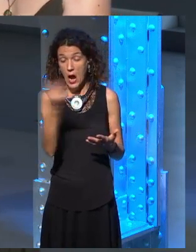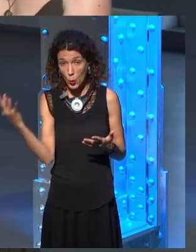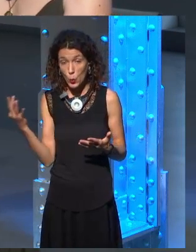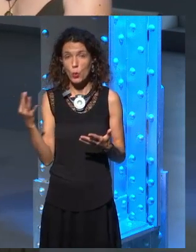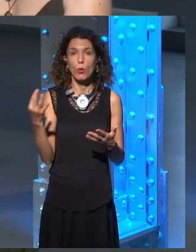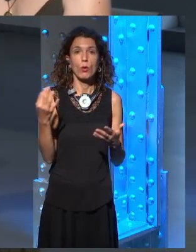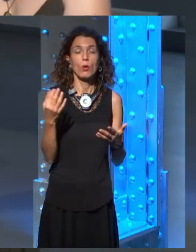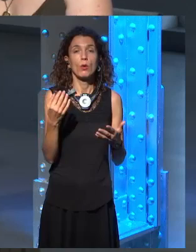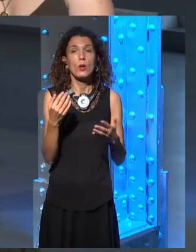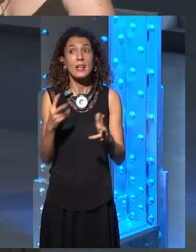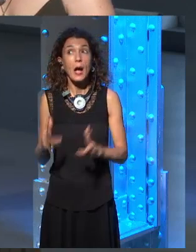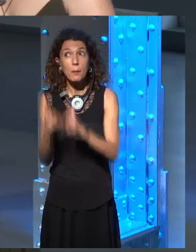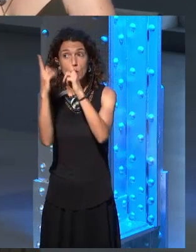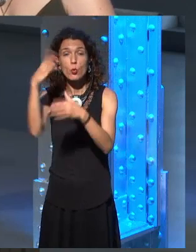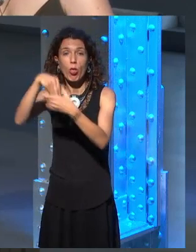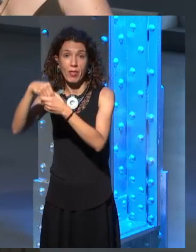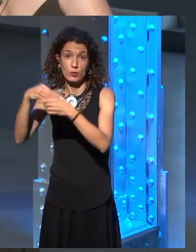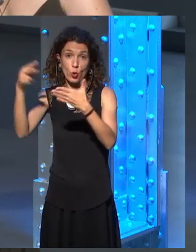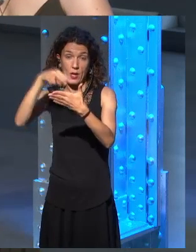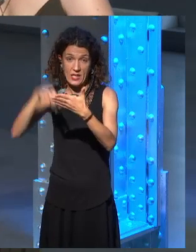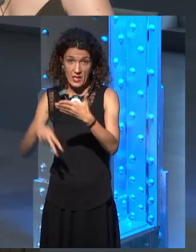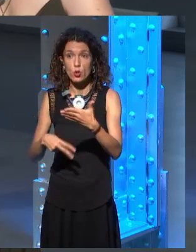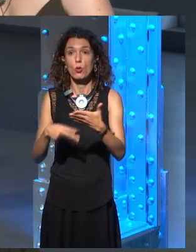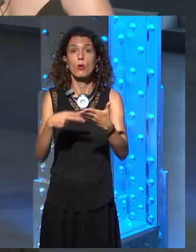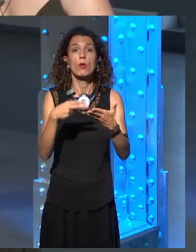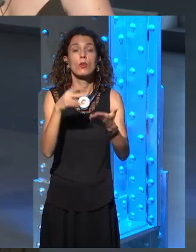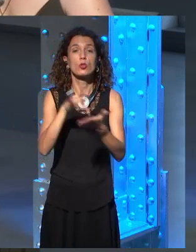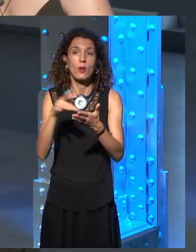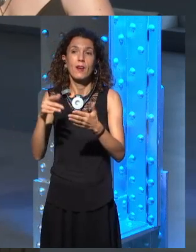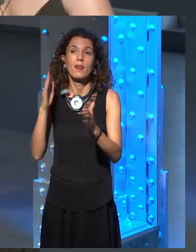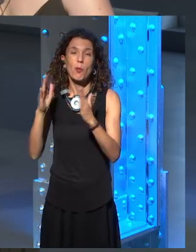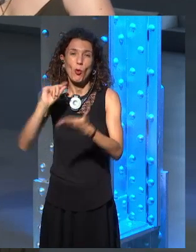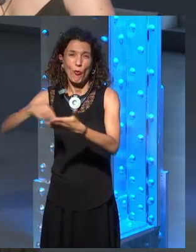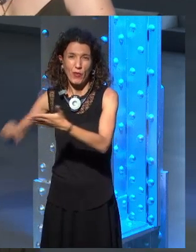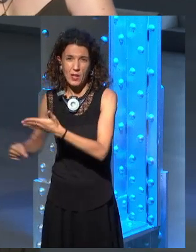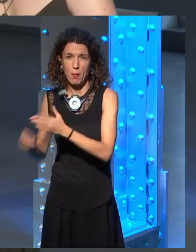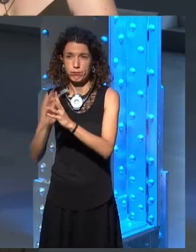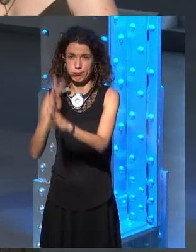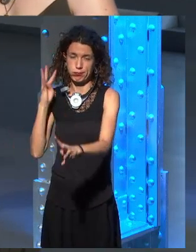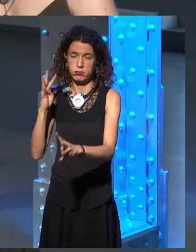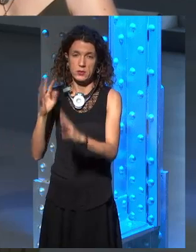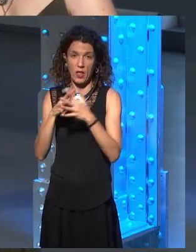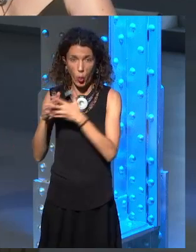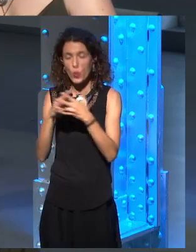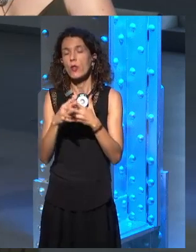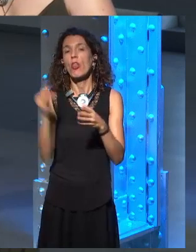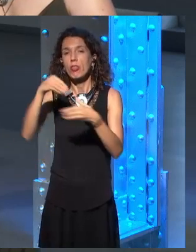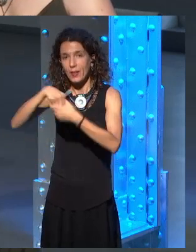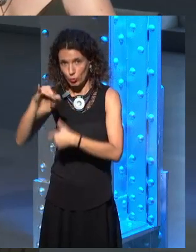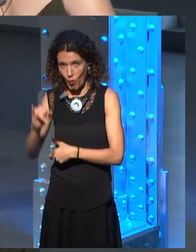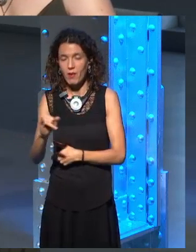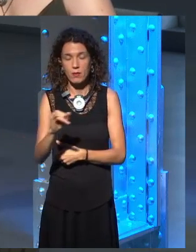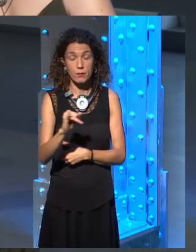had to edit down for the book. But we also had, towards the end of the process,